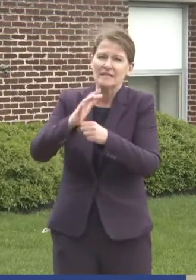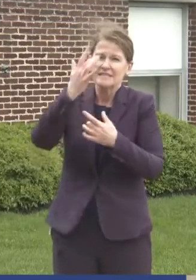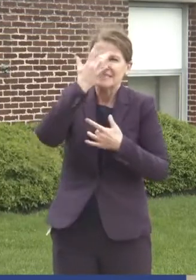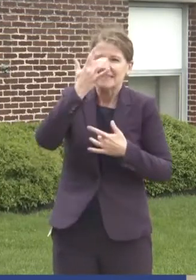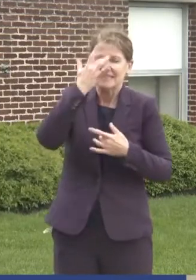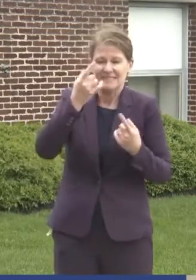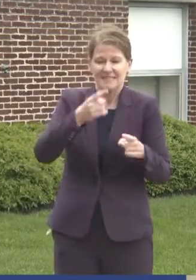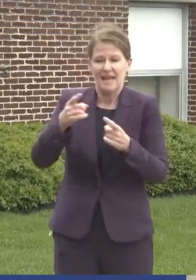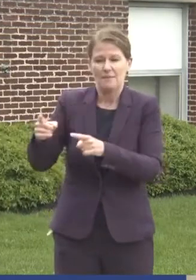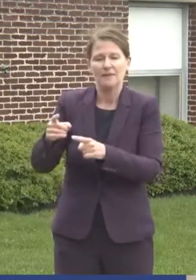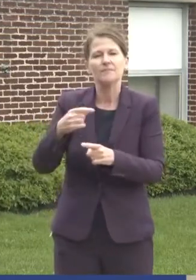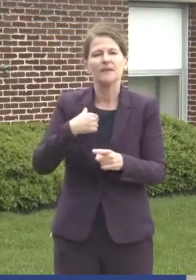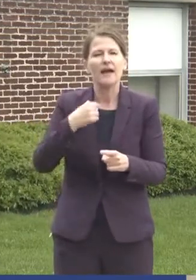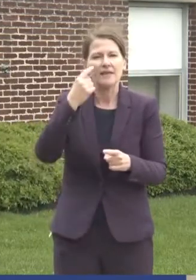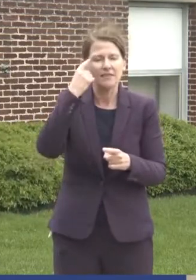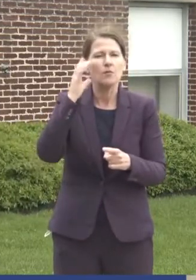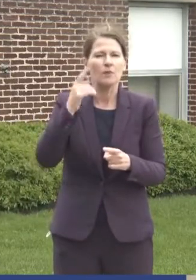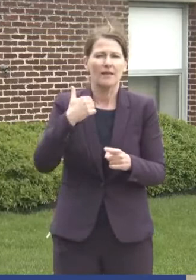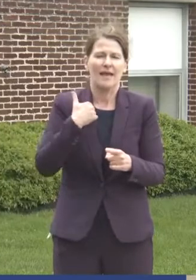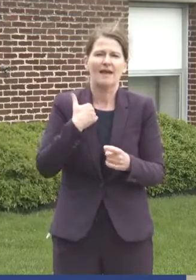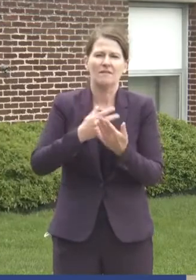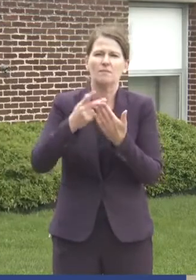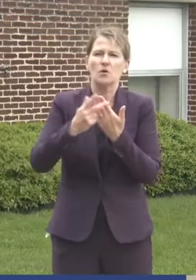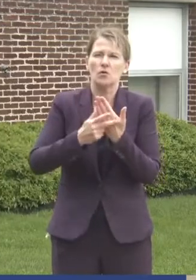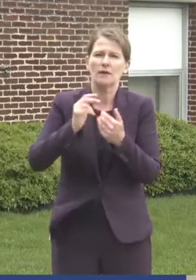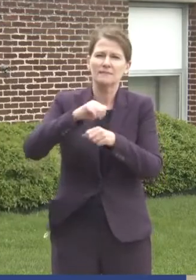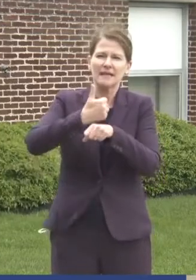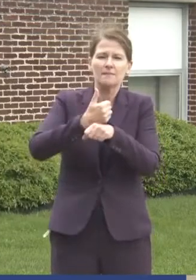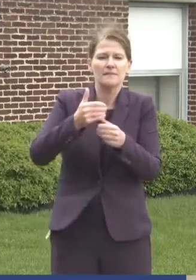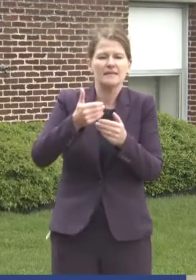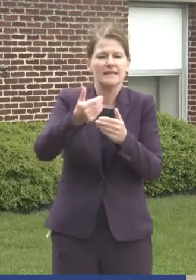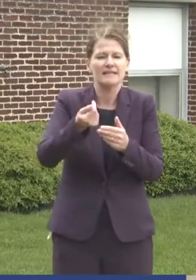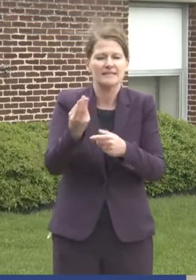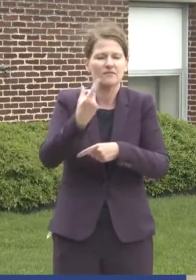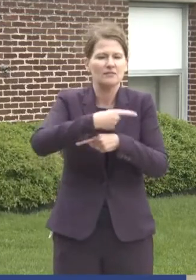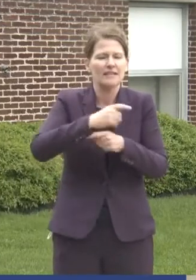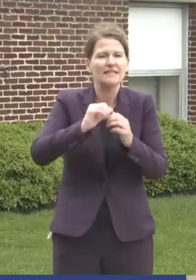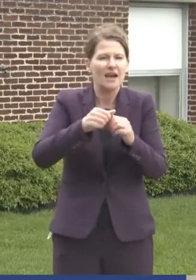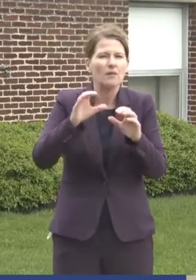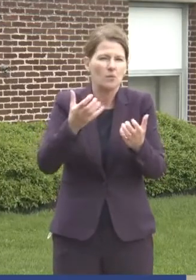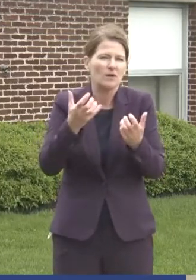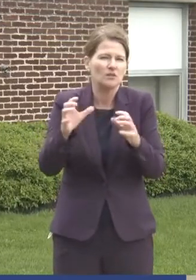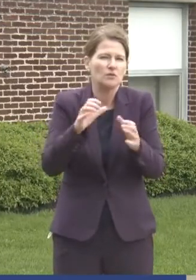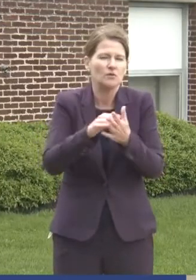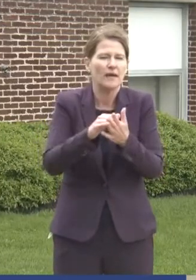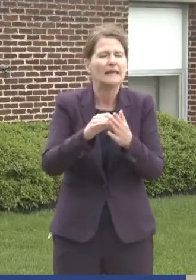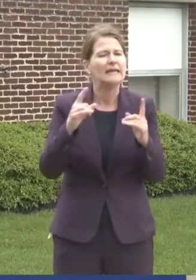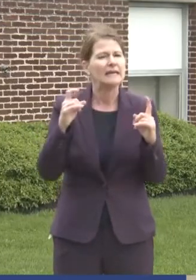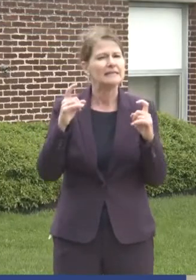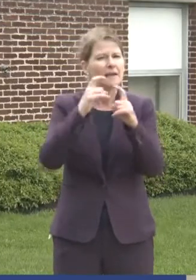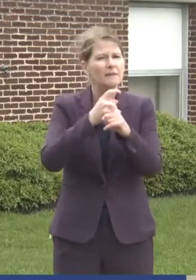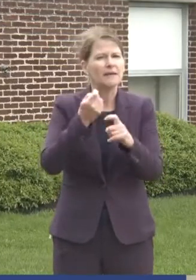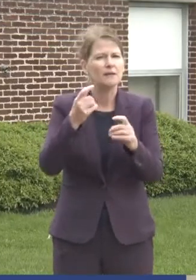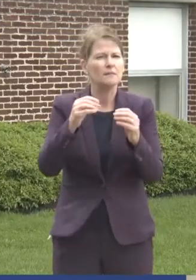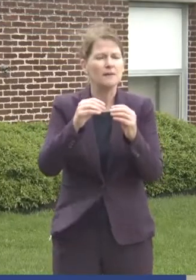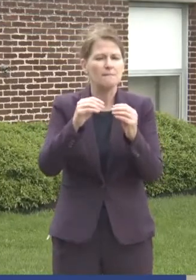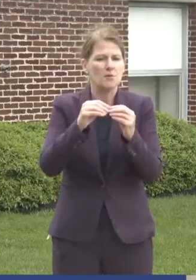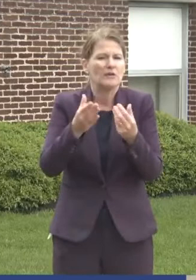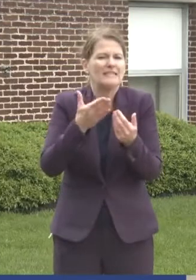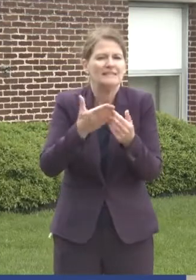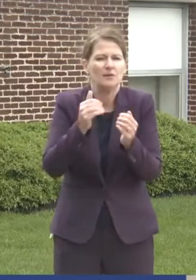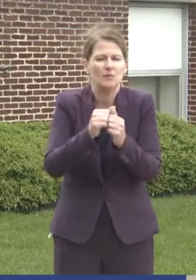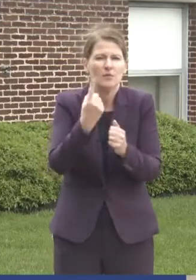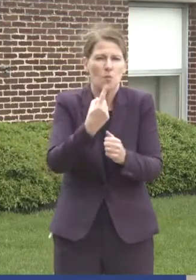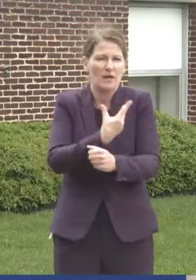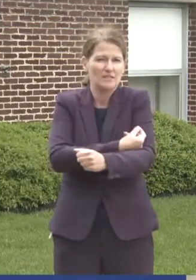really good ideas and I think we'll have a program in the next few days as to how we want to do this again. It's complicated a little bit. would have been easier with the one dose